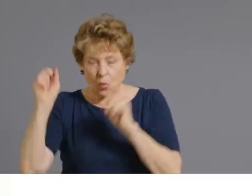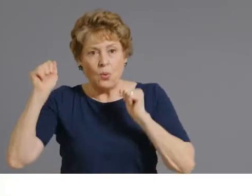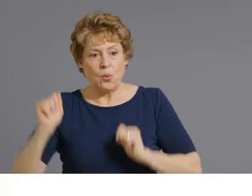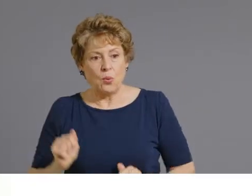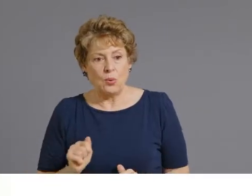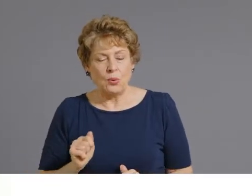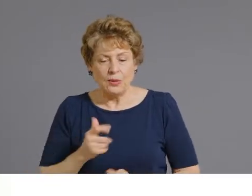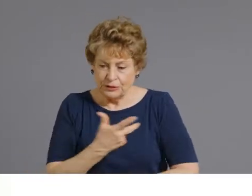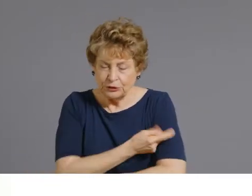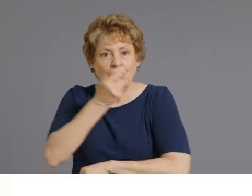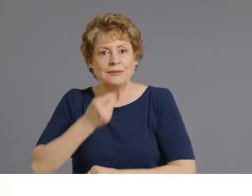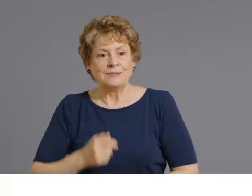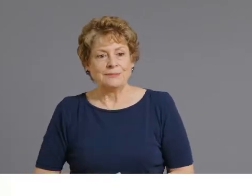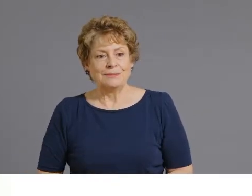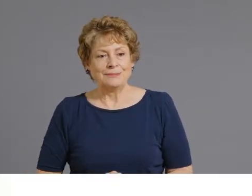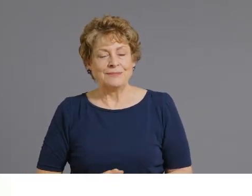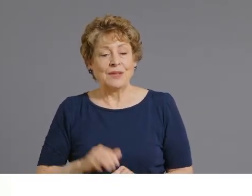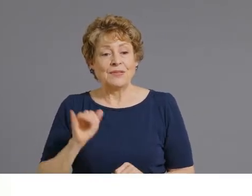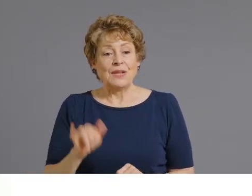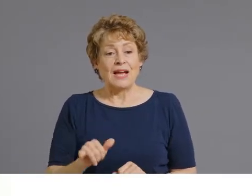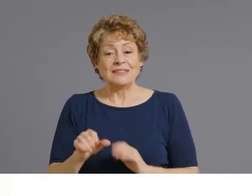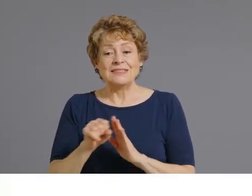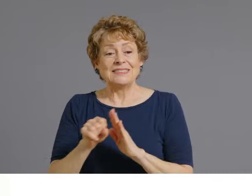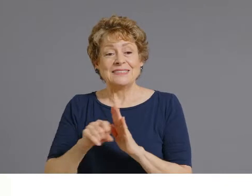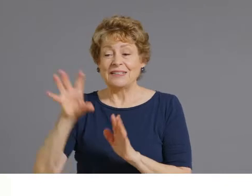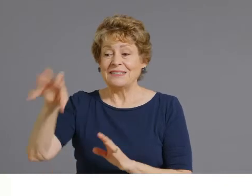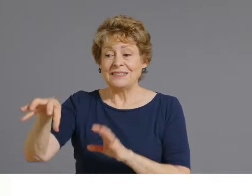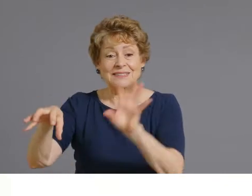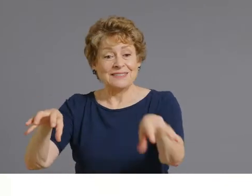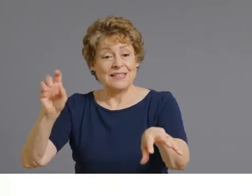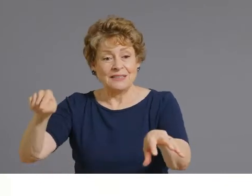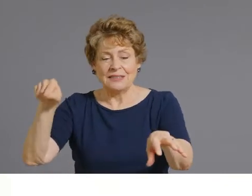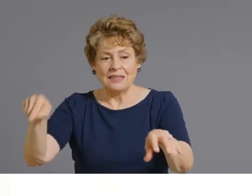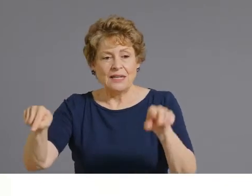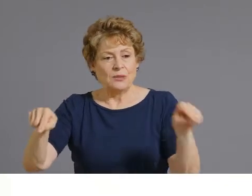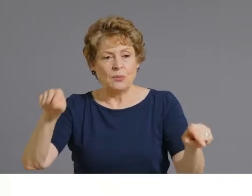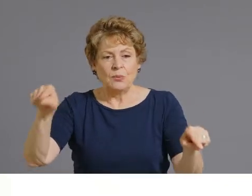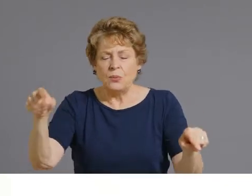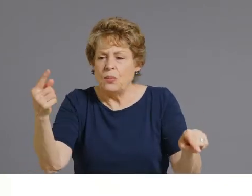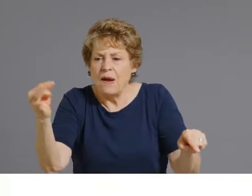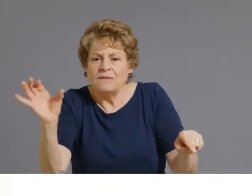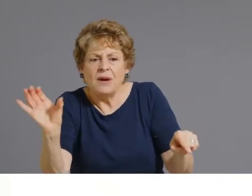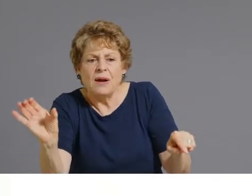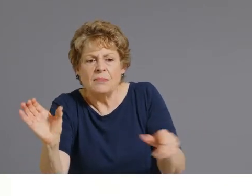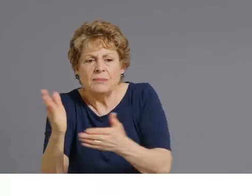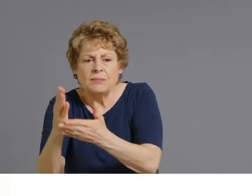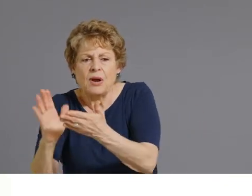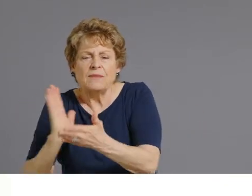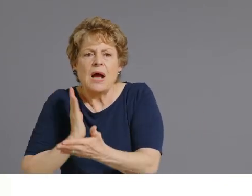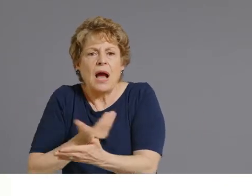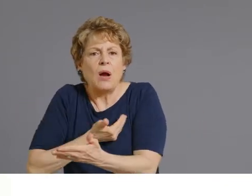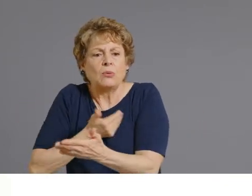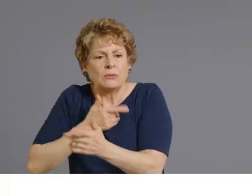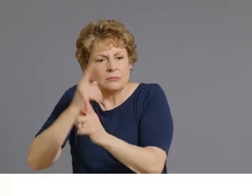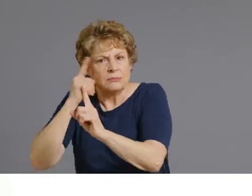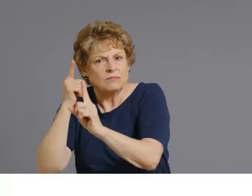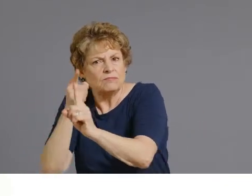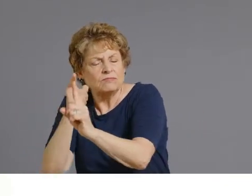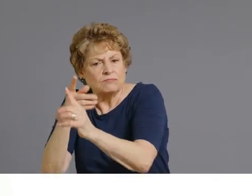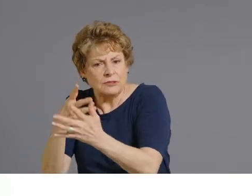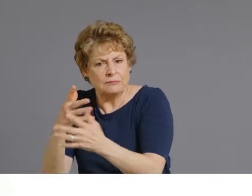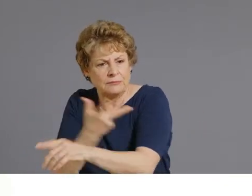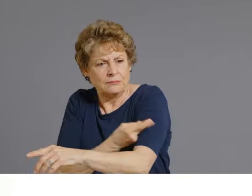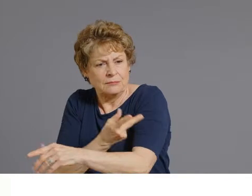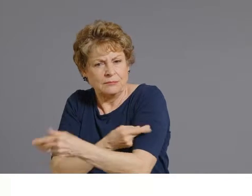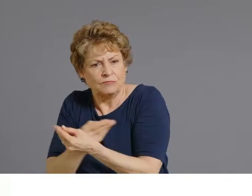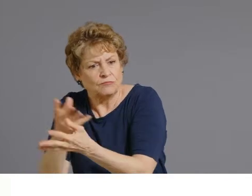And our state vaccination sites, just to remind everybody was just one part of our vaccination strategy. Our goal has been